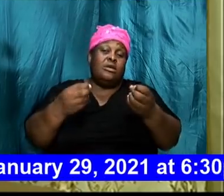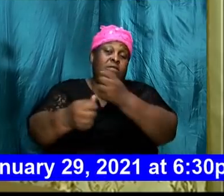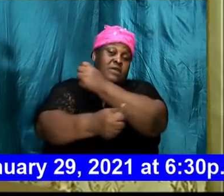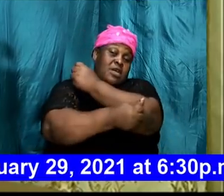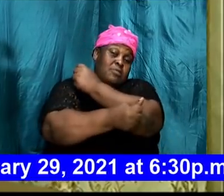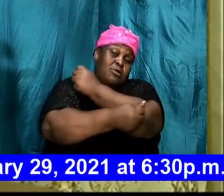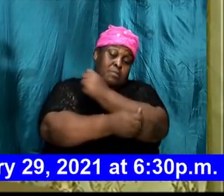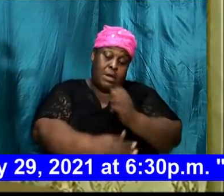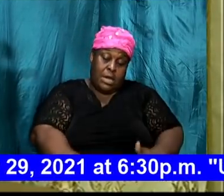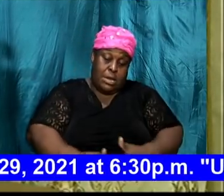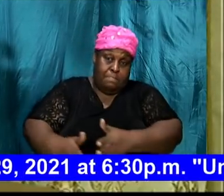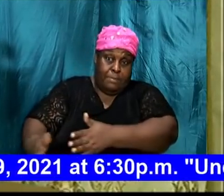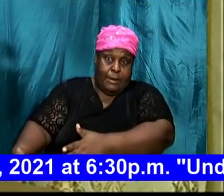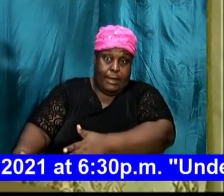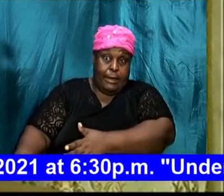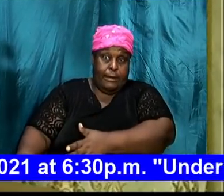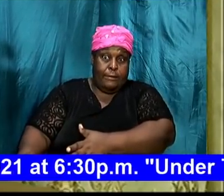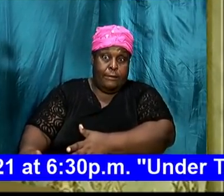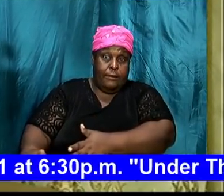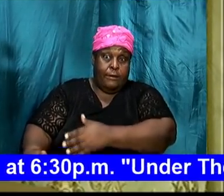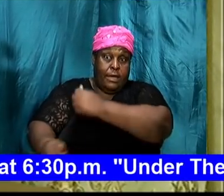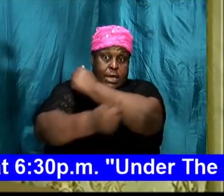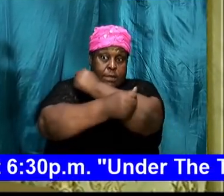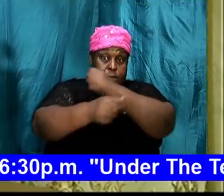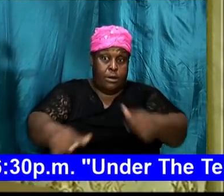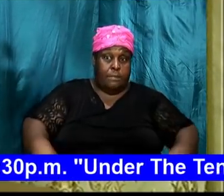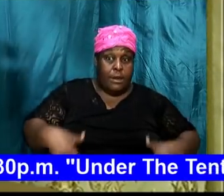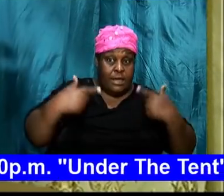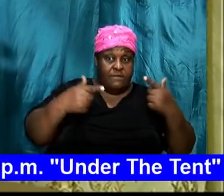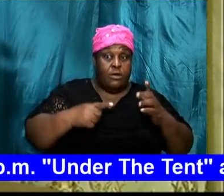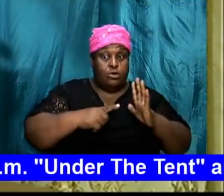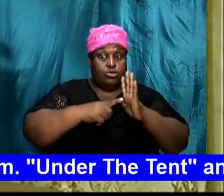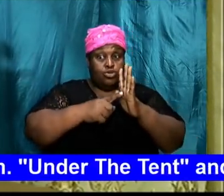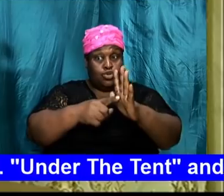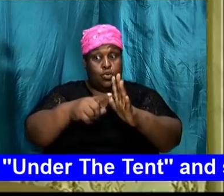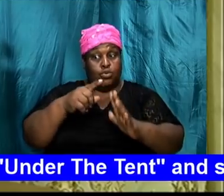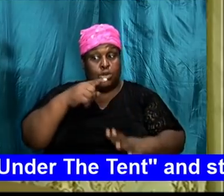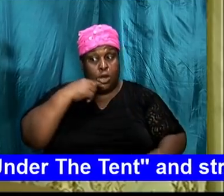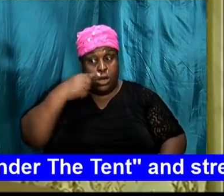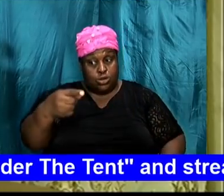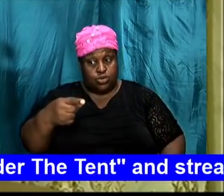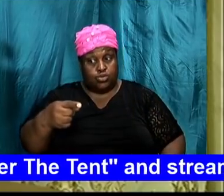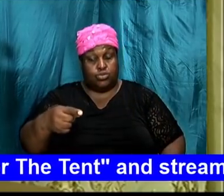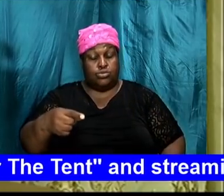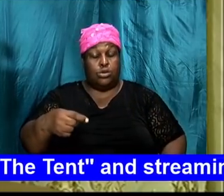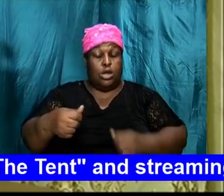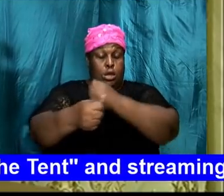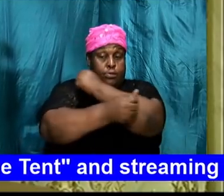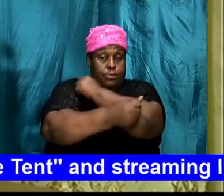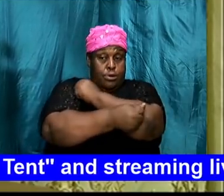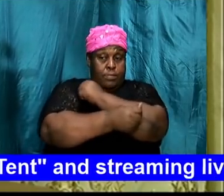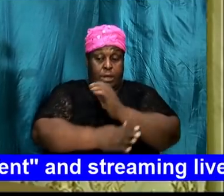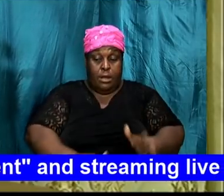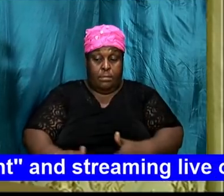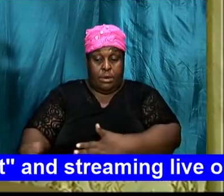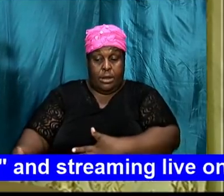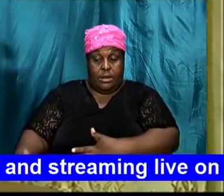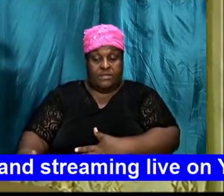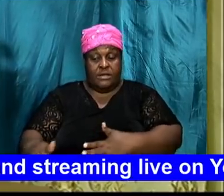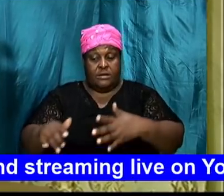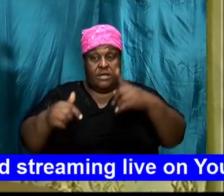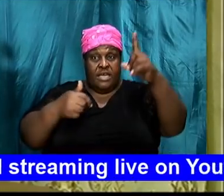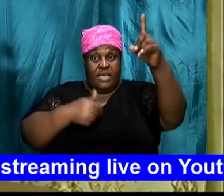plan that He had for Abraham's life. He reiterated to him and He said that I will